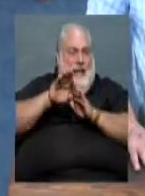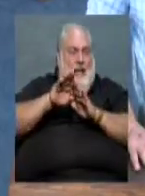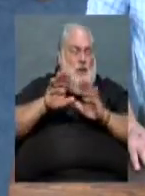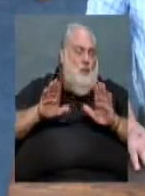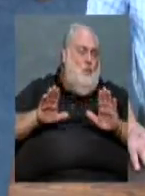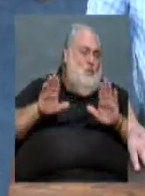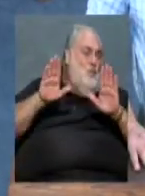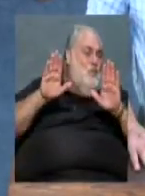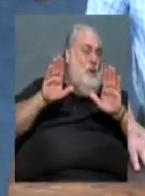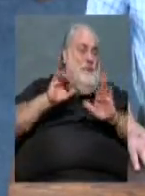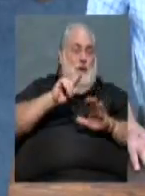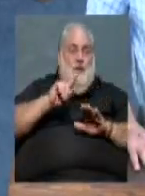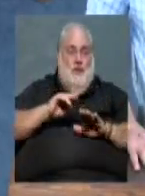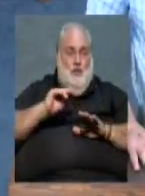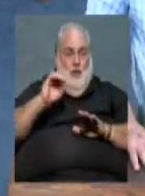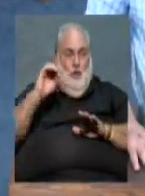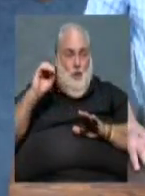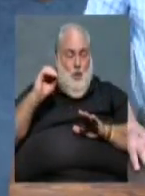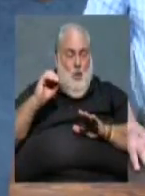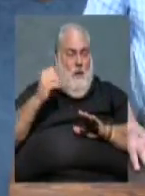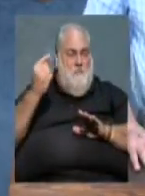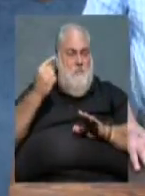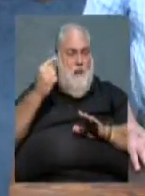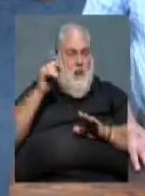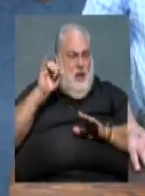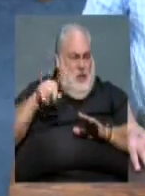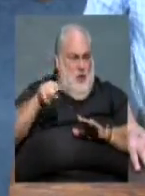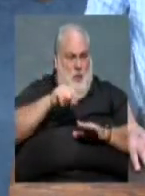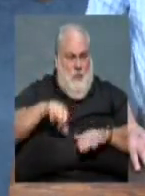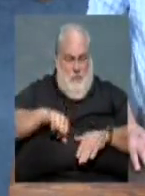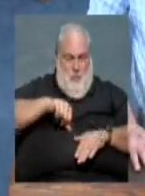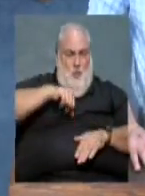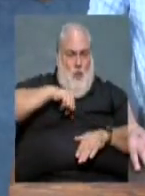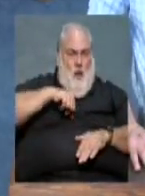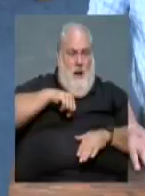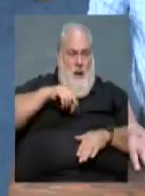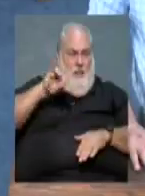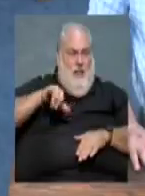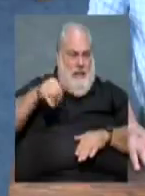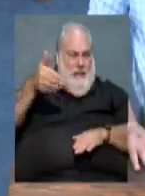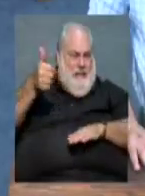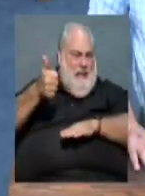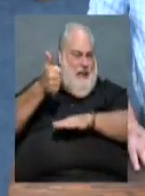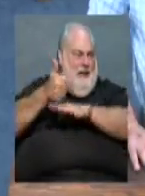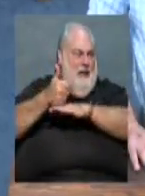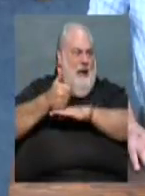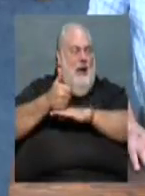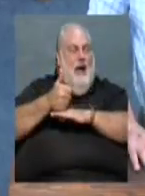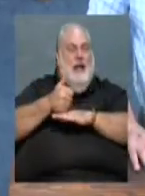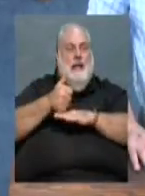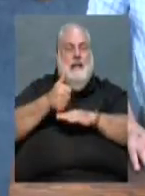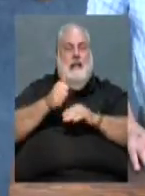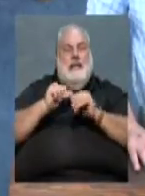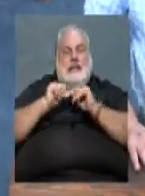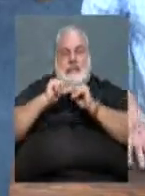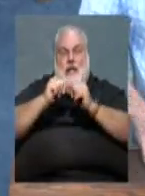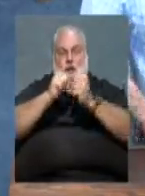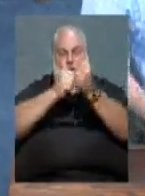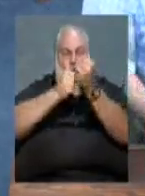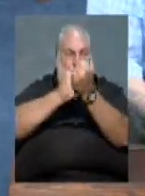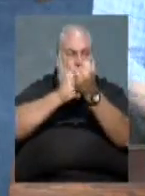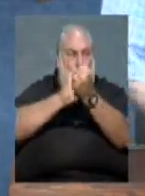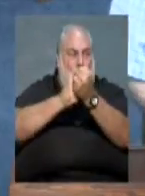great zoo now, something you all can be proud of. I'm proud of it. And so I think it just needs your continued support.